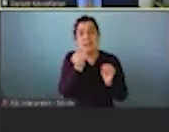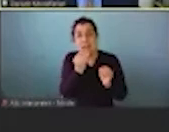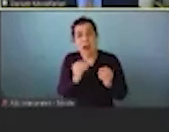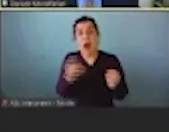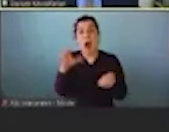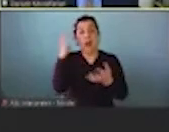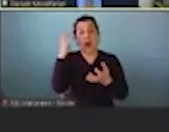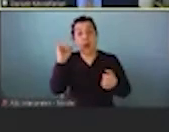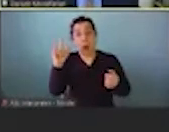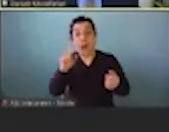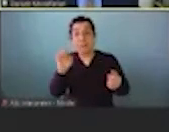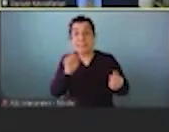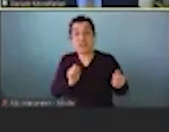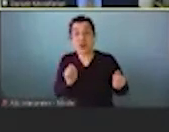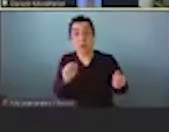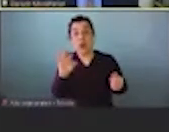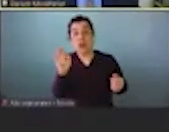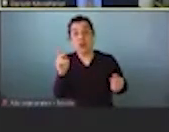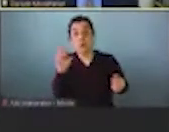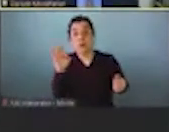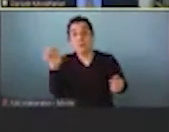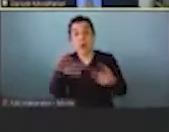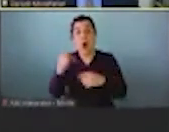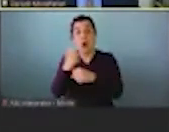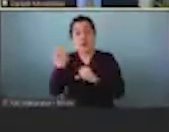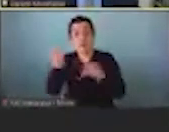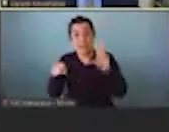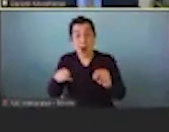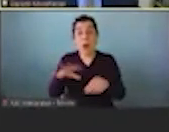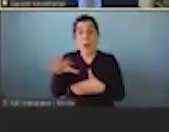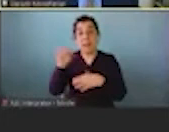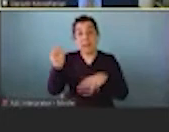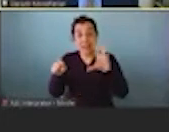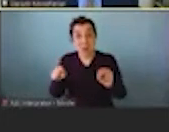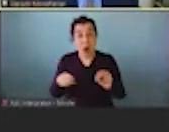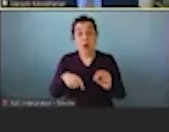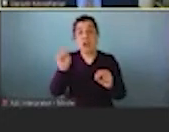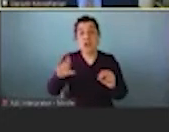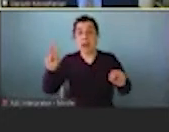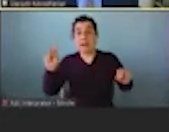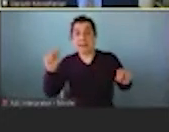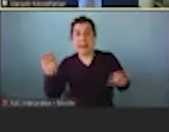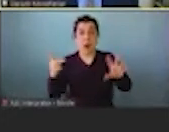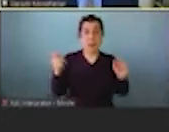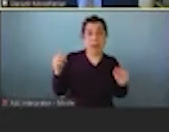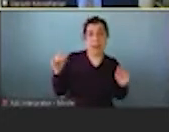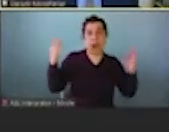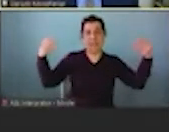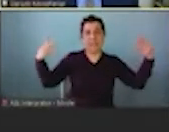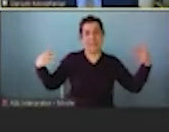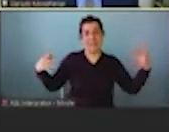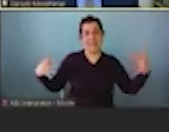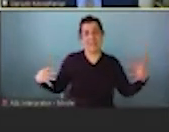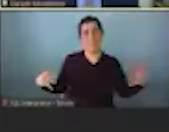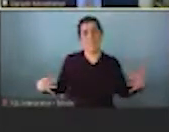oil a superfood? Is coffee good for me or bad for me? Is meat good for me or bad for me? Should I be on a keto diet, paleo diet? I mean, I could go on and on